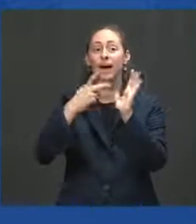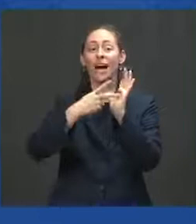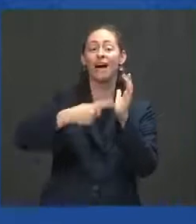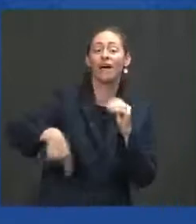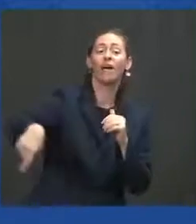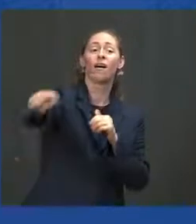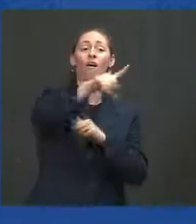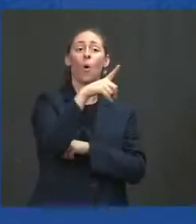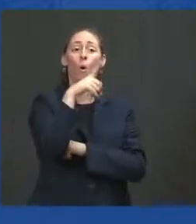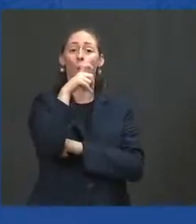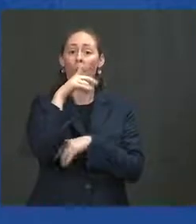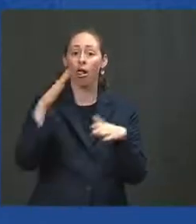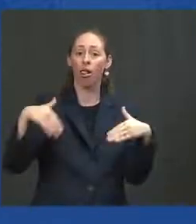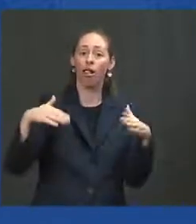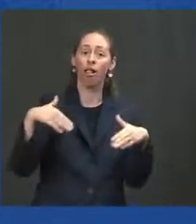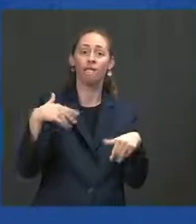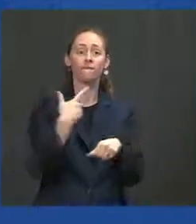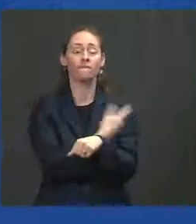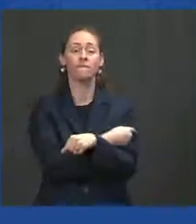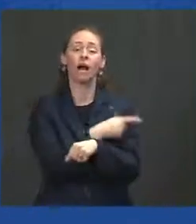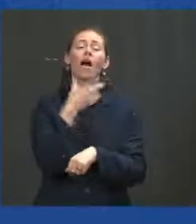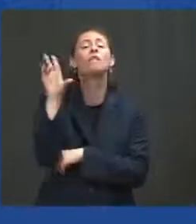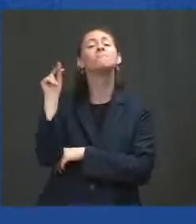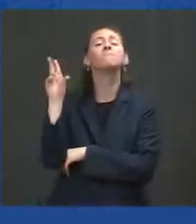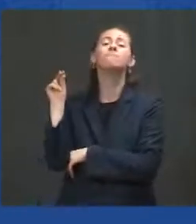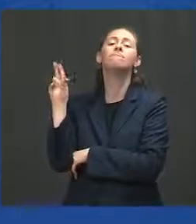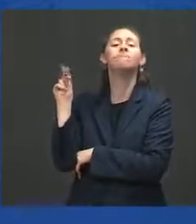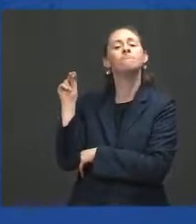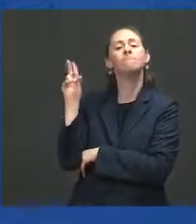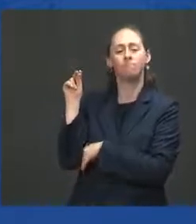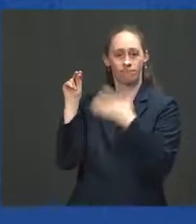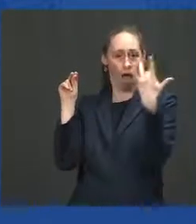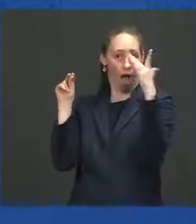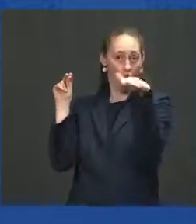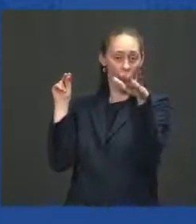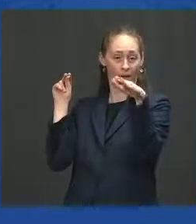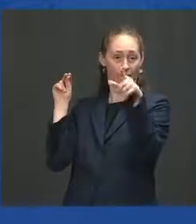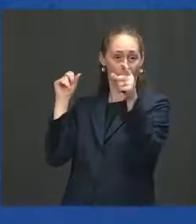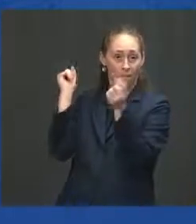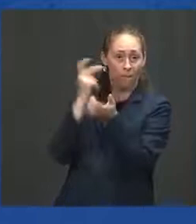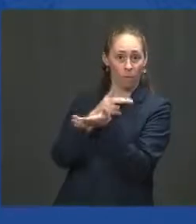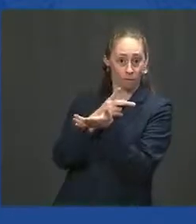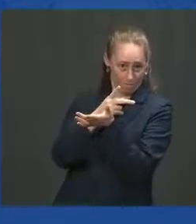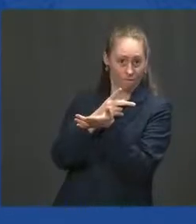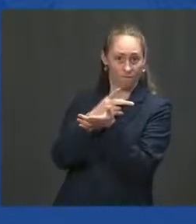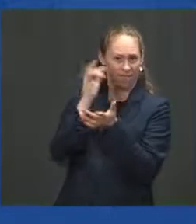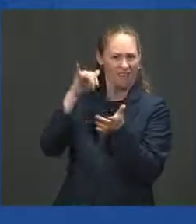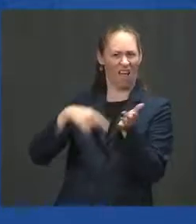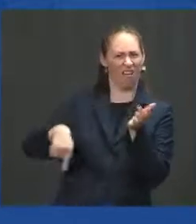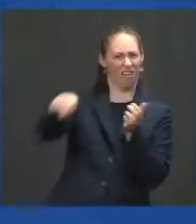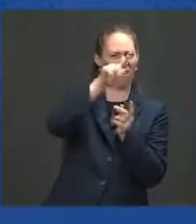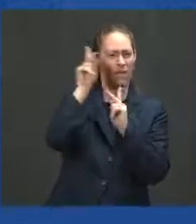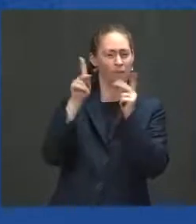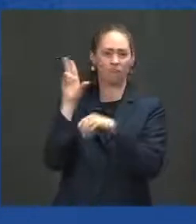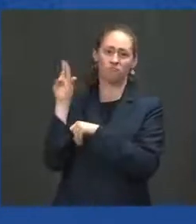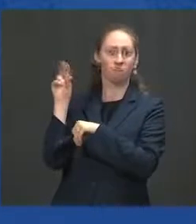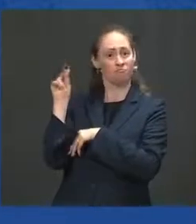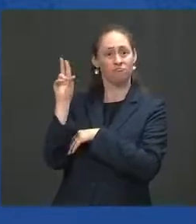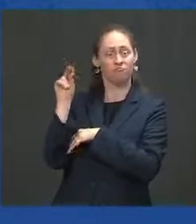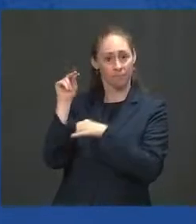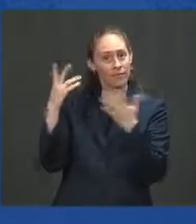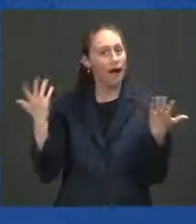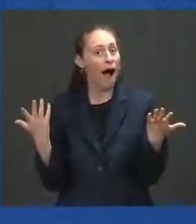they will not get the shot when it's — until it has full and final approval of the FDA, it has now